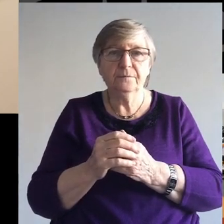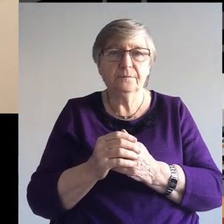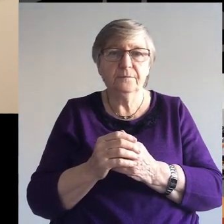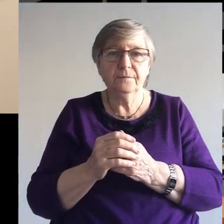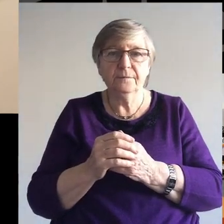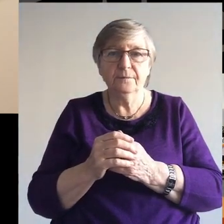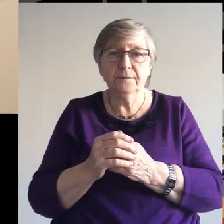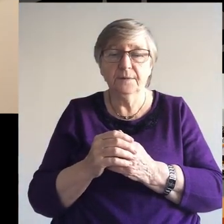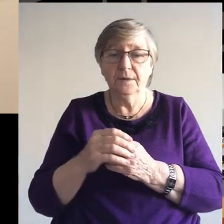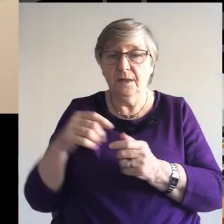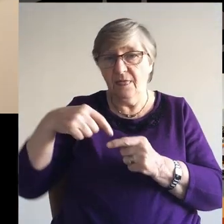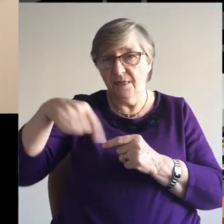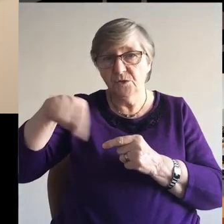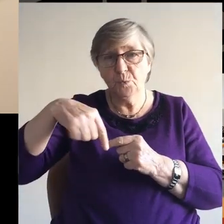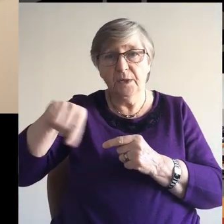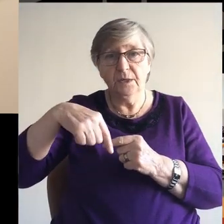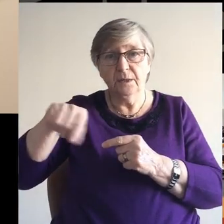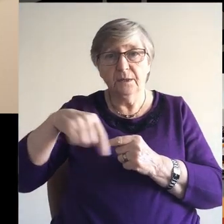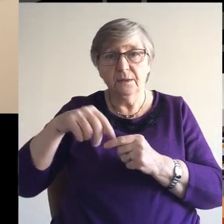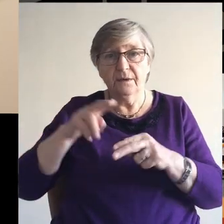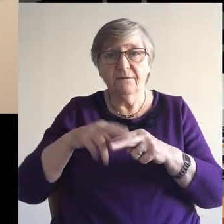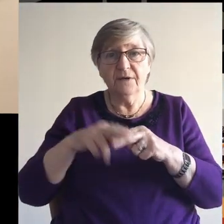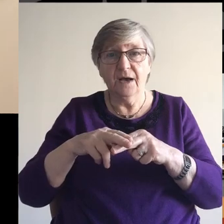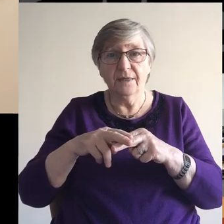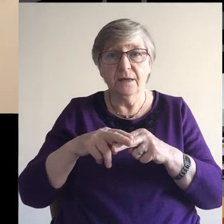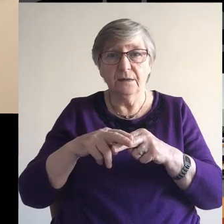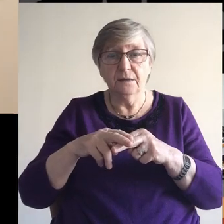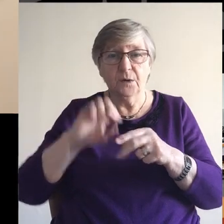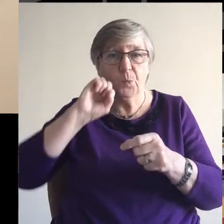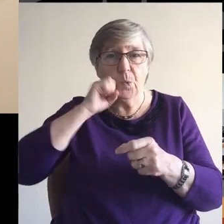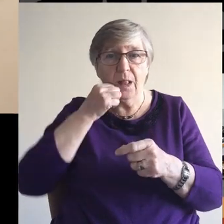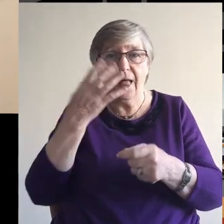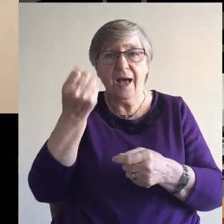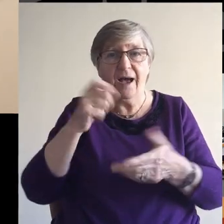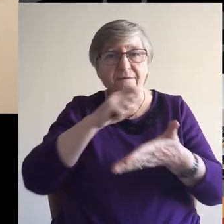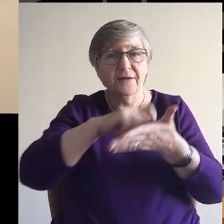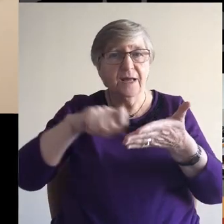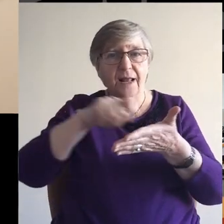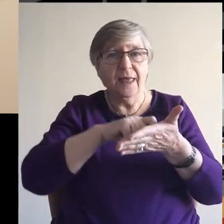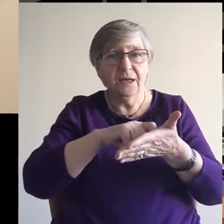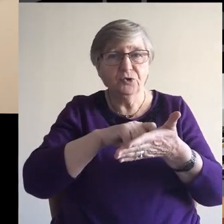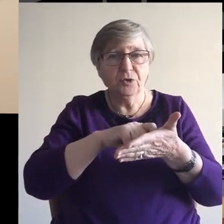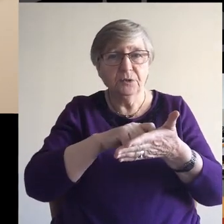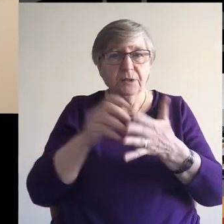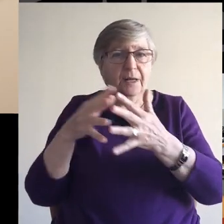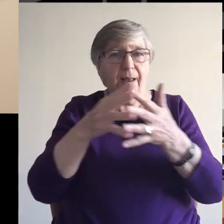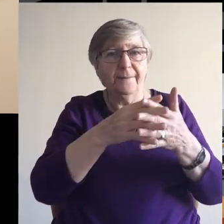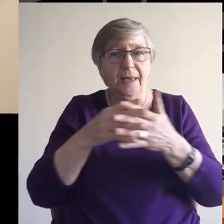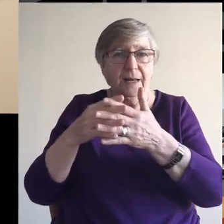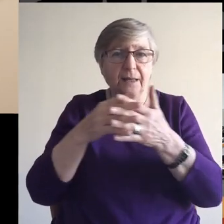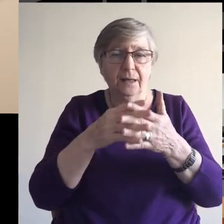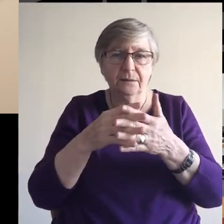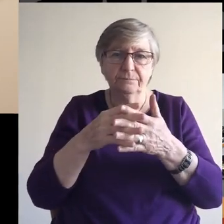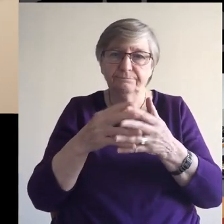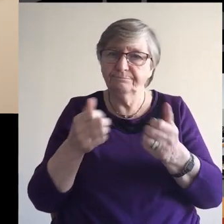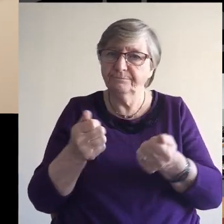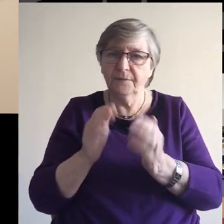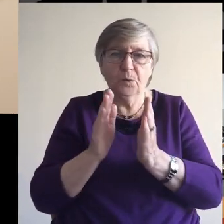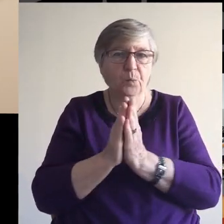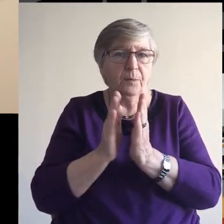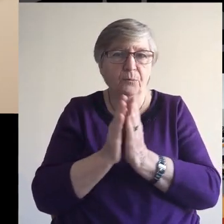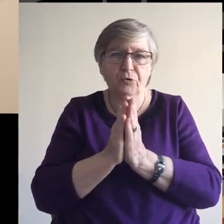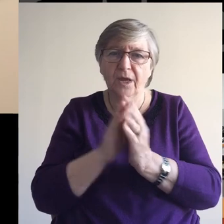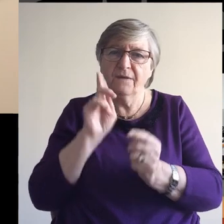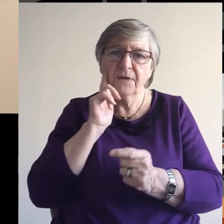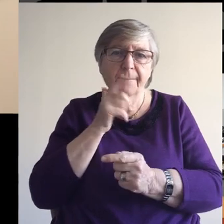This week, Father, there is an election in America. We pray for those